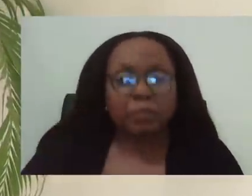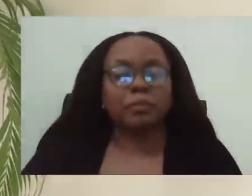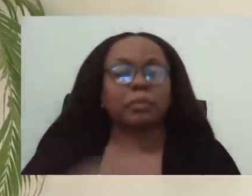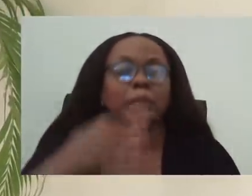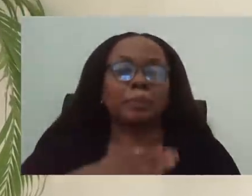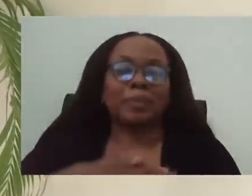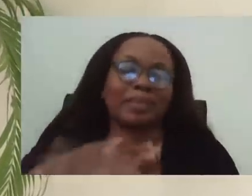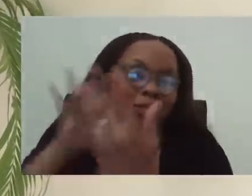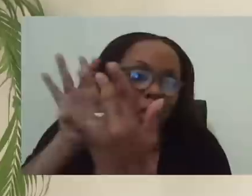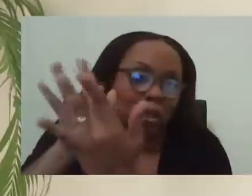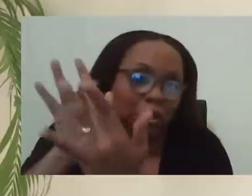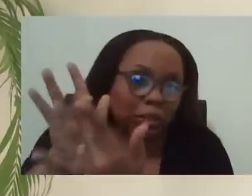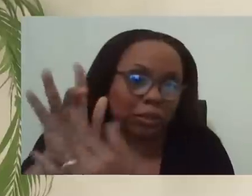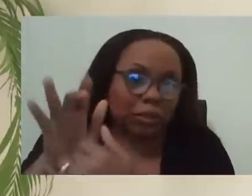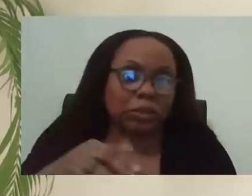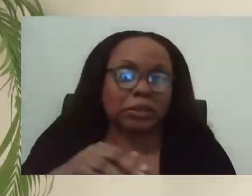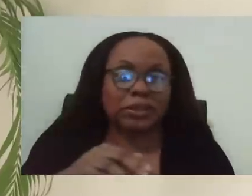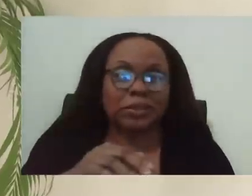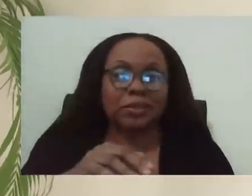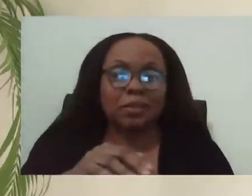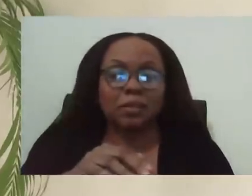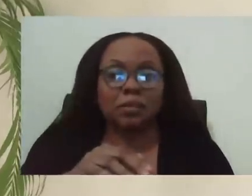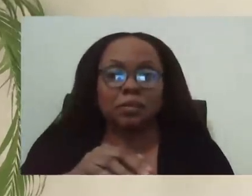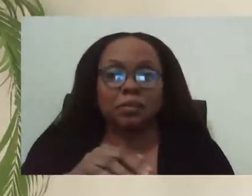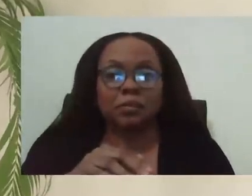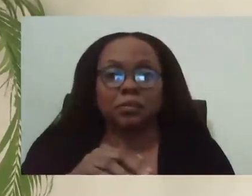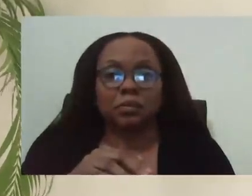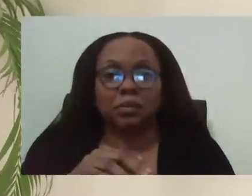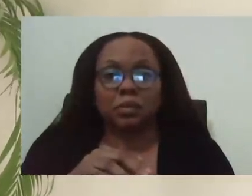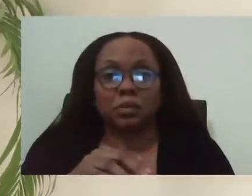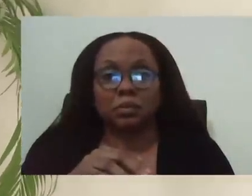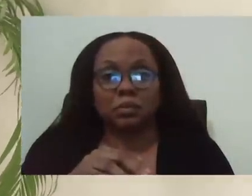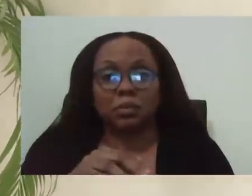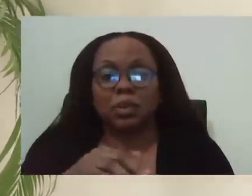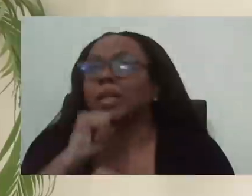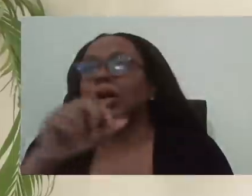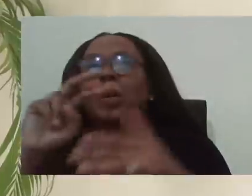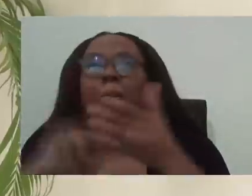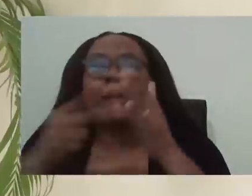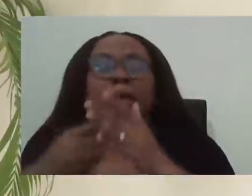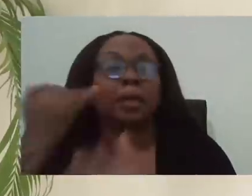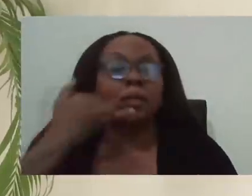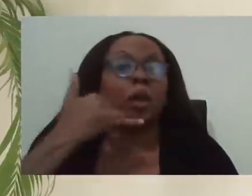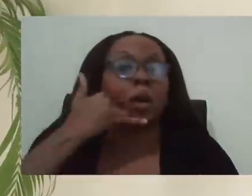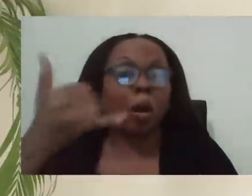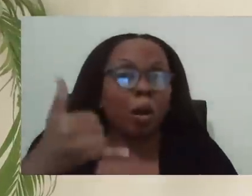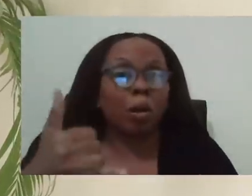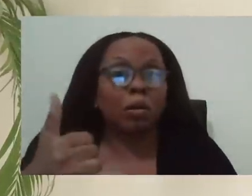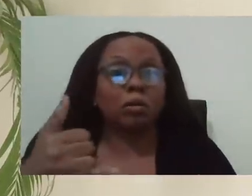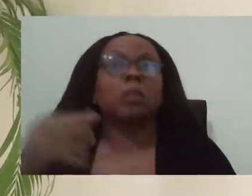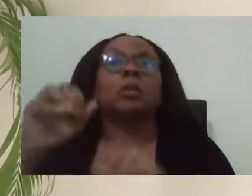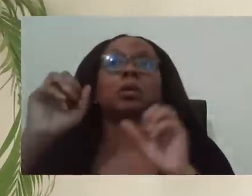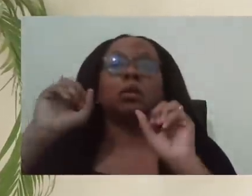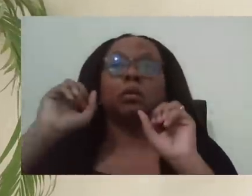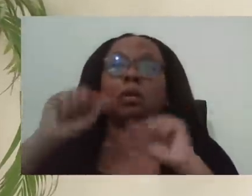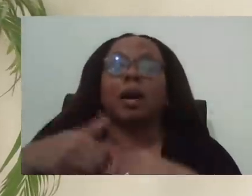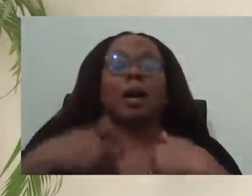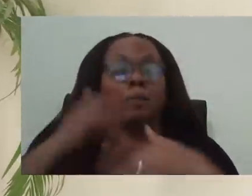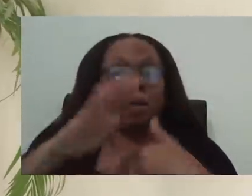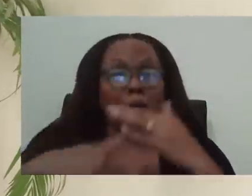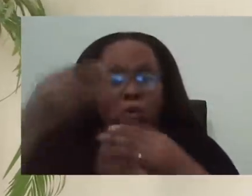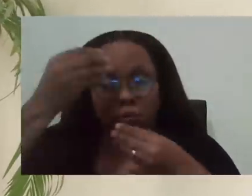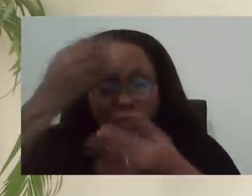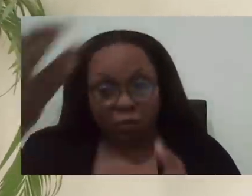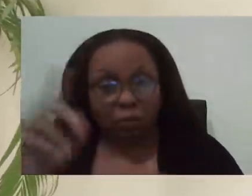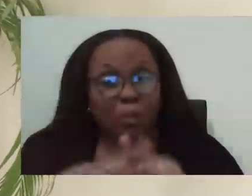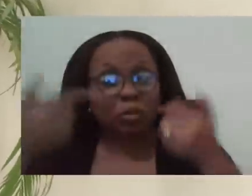that doesn't mean that every time you're going to be able to get through to somebody, but I think it's worth trying those things simultaneously. Likewise, if you have symptoms that you